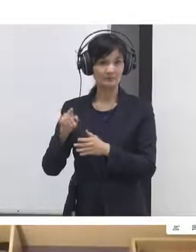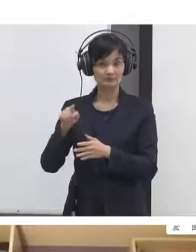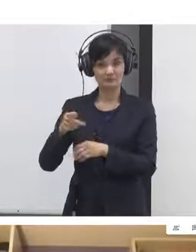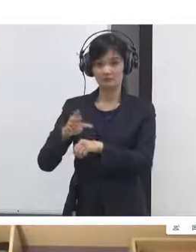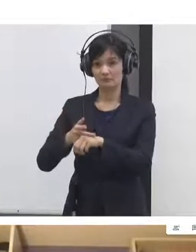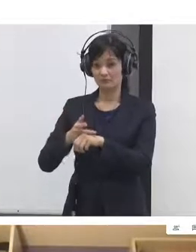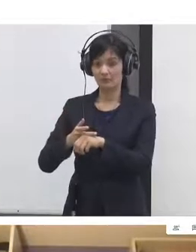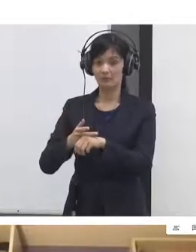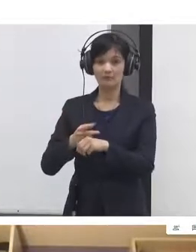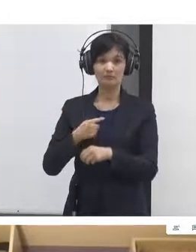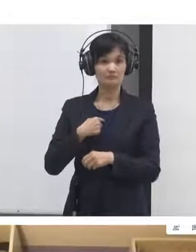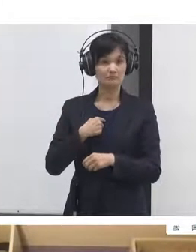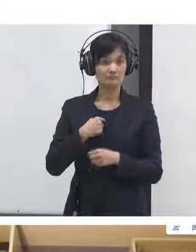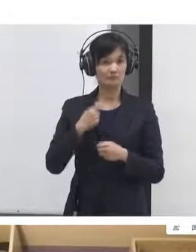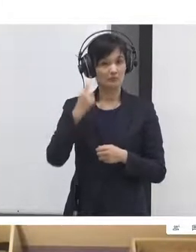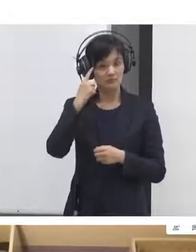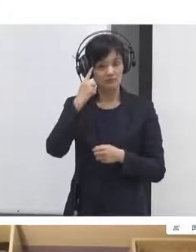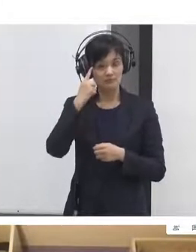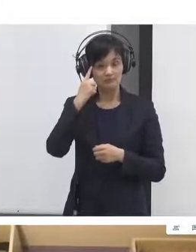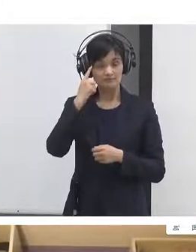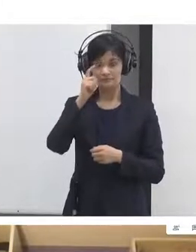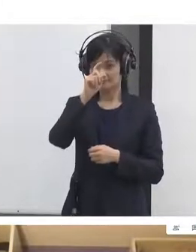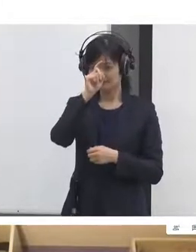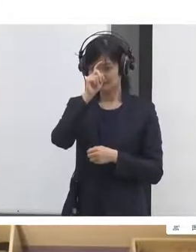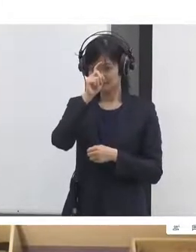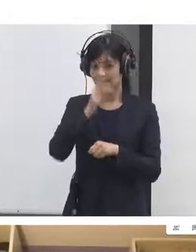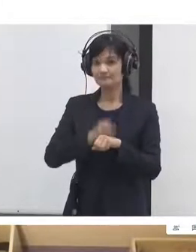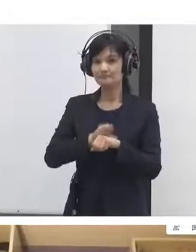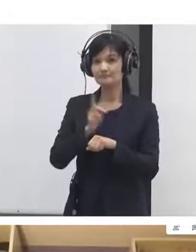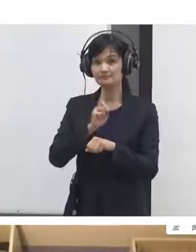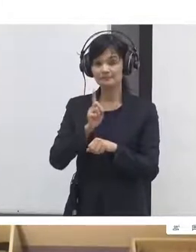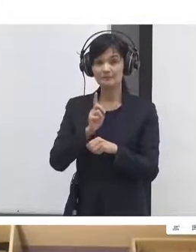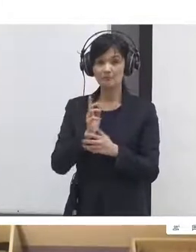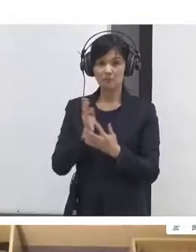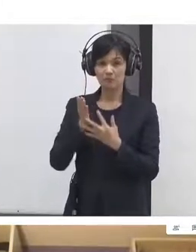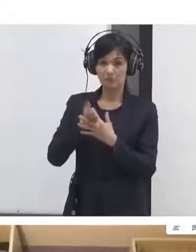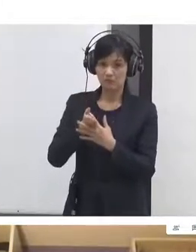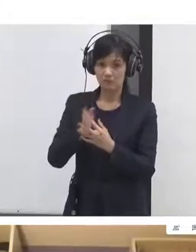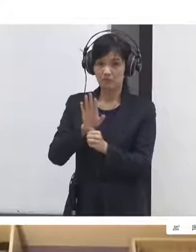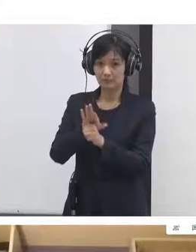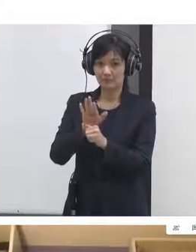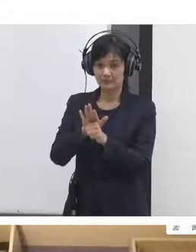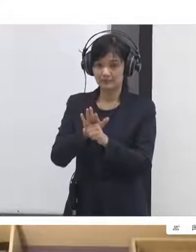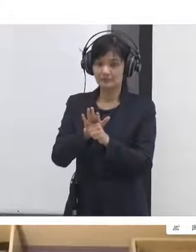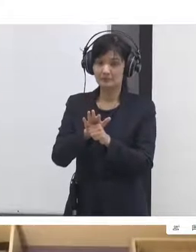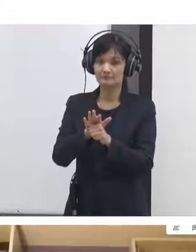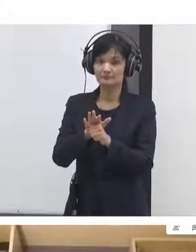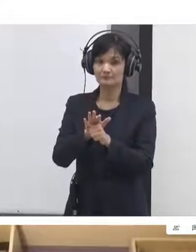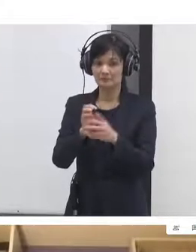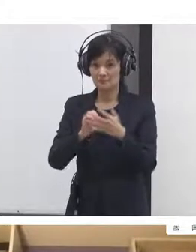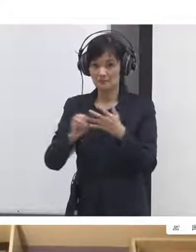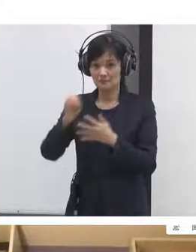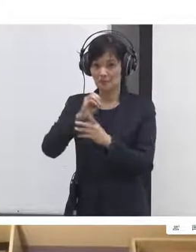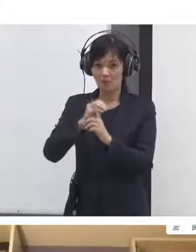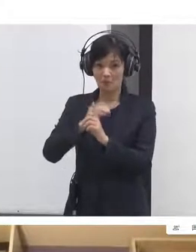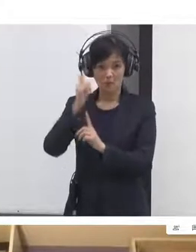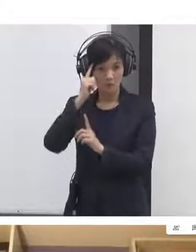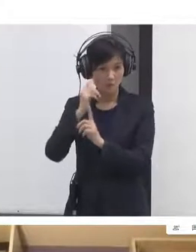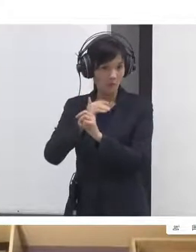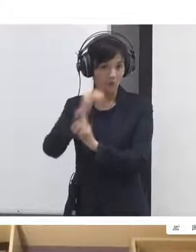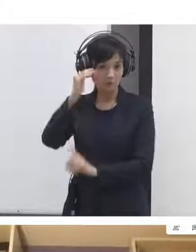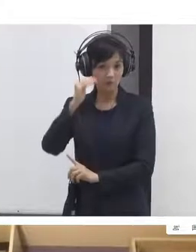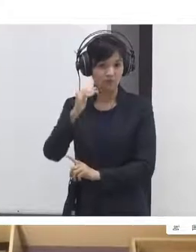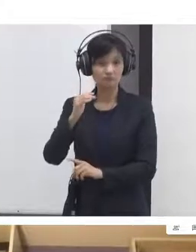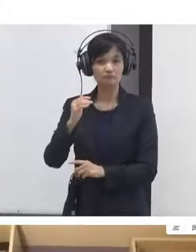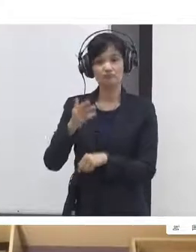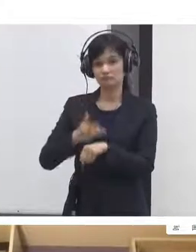current system it's more channeling that energy not only into that but also into creating the stuff that we're